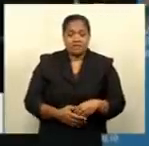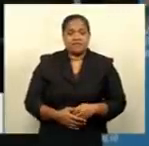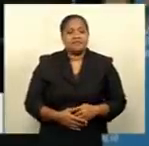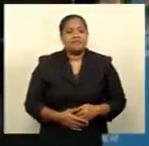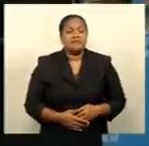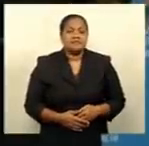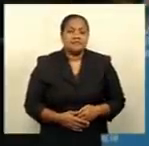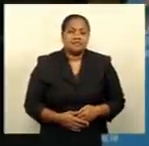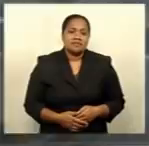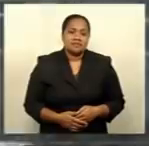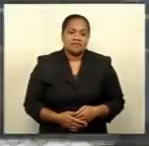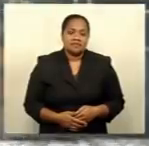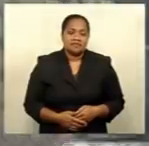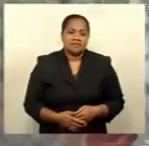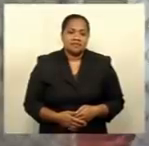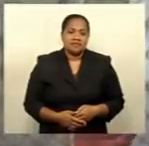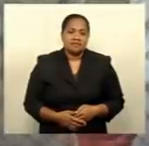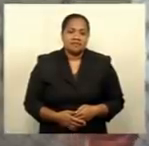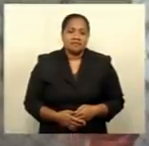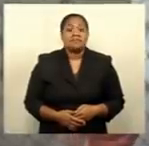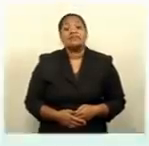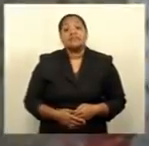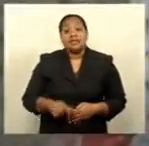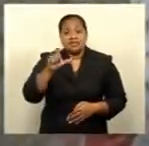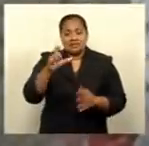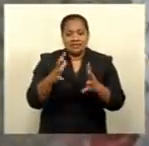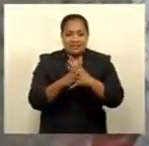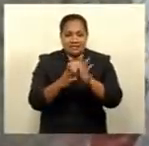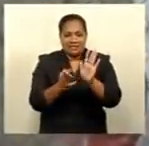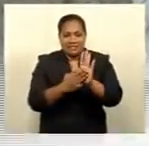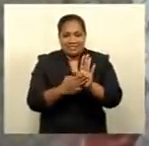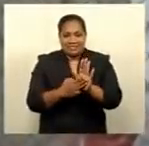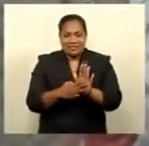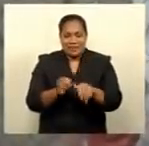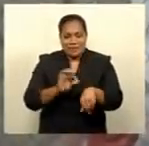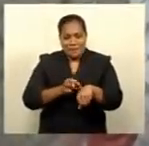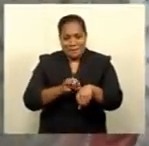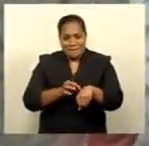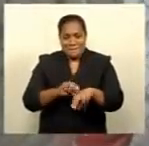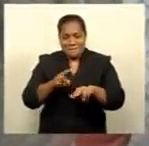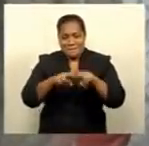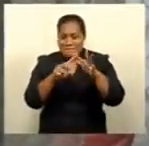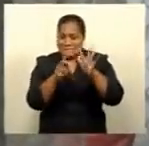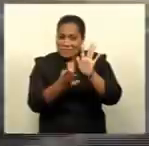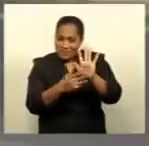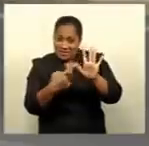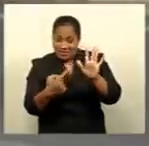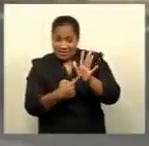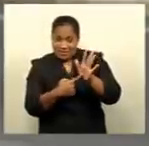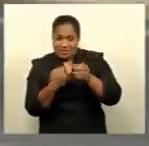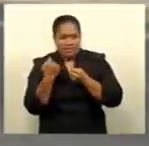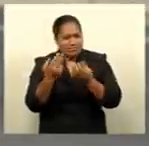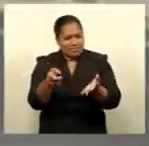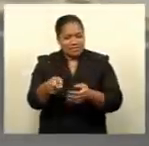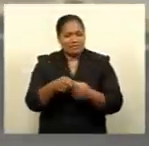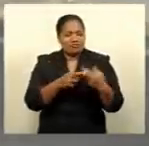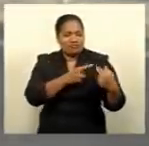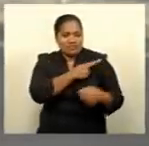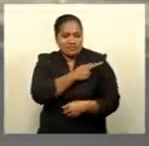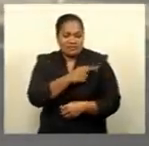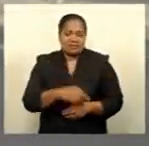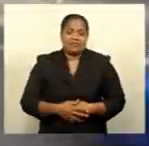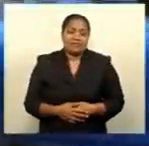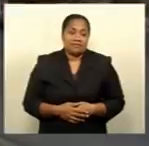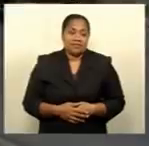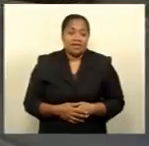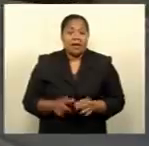it's CWM Hospital and the FEMAT Field Hospital providing this role. Permanent Secretary for Health, Dr.